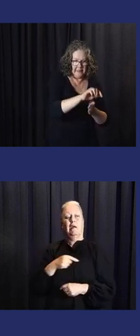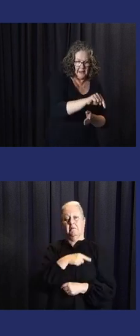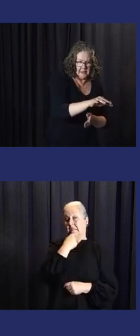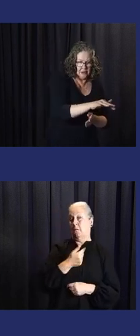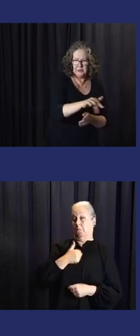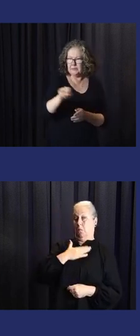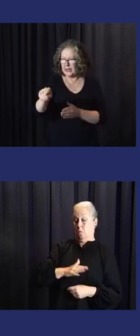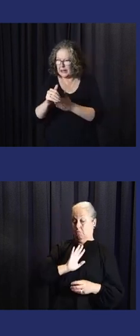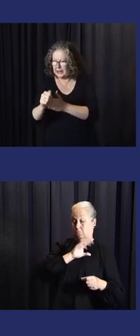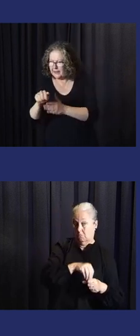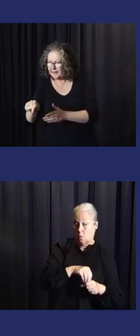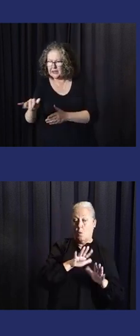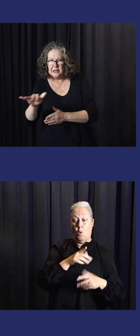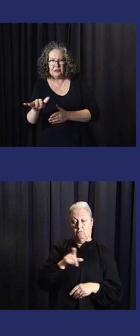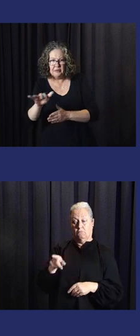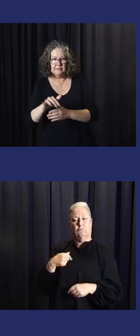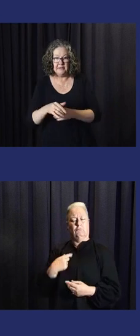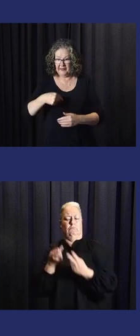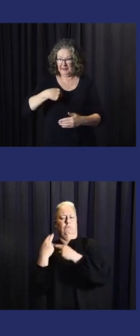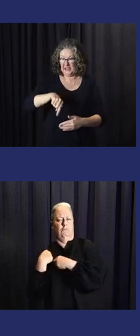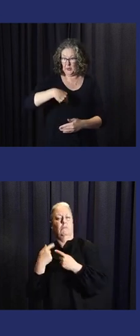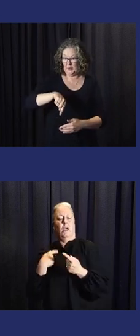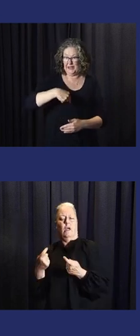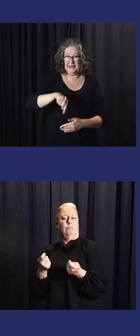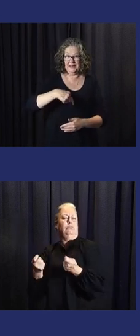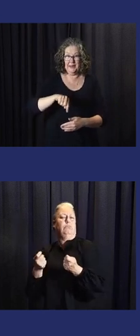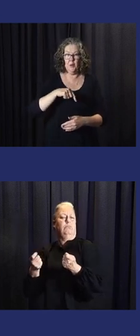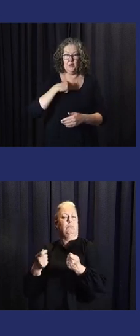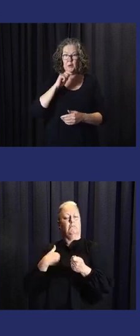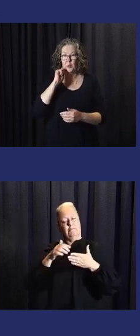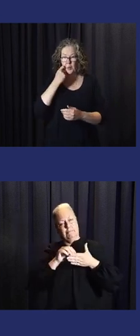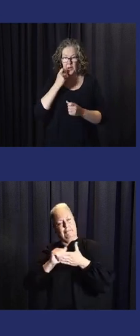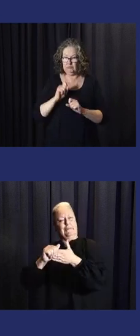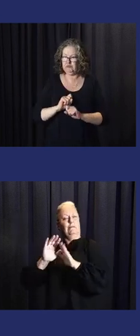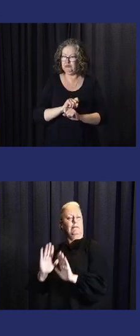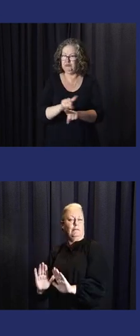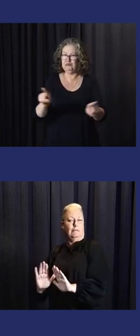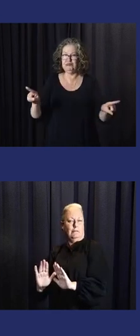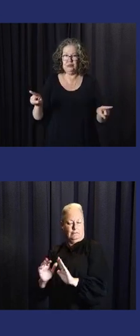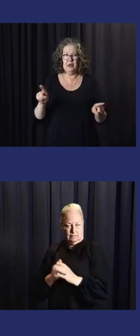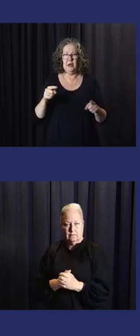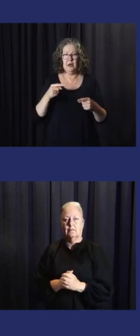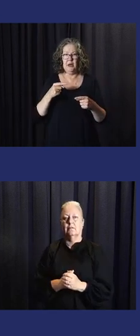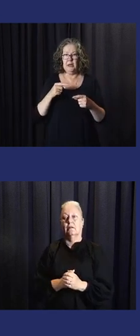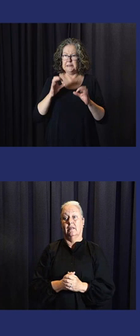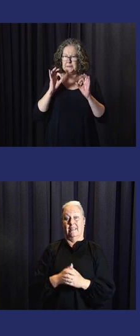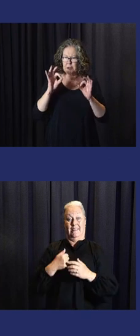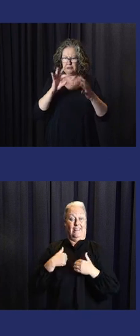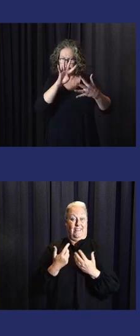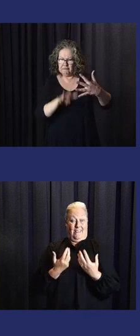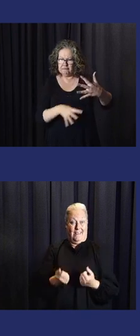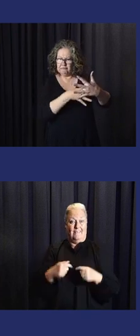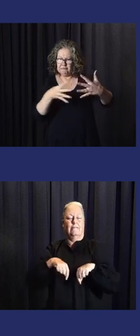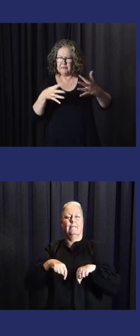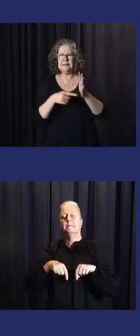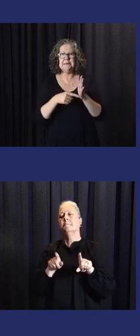other partners that said, OK, we would like to be involved in all and some of them will lead one of those areas. And within this week, as I'm